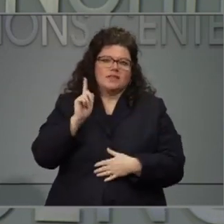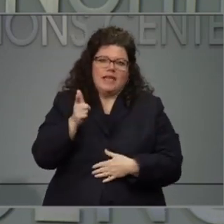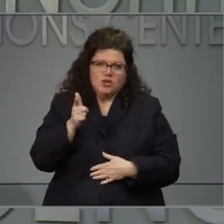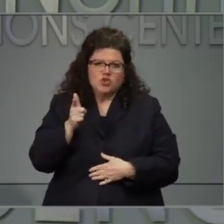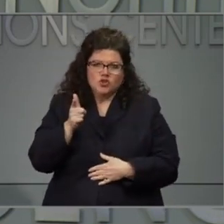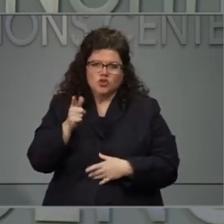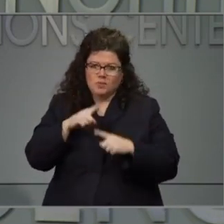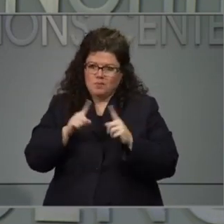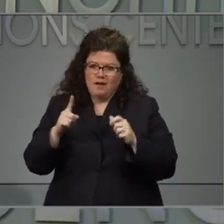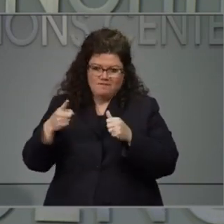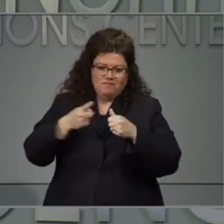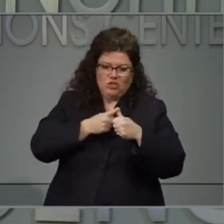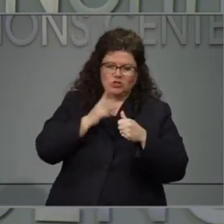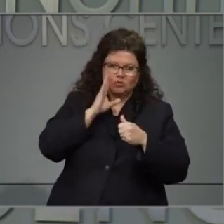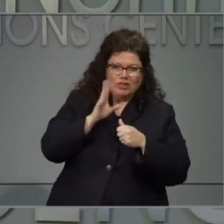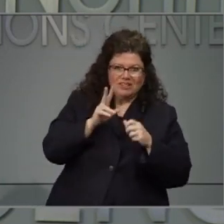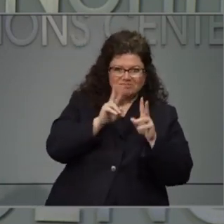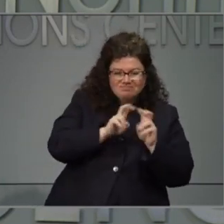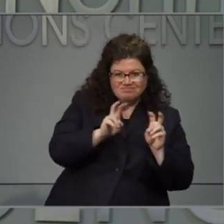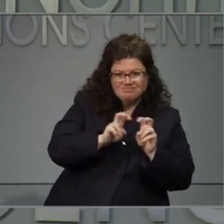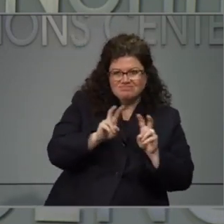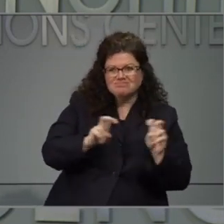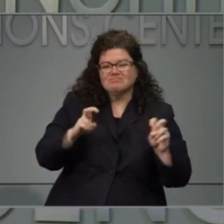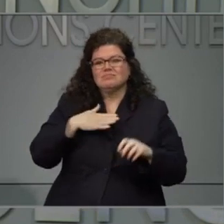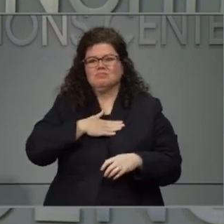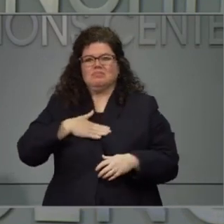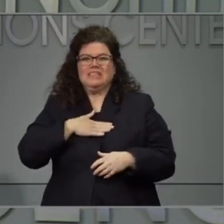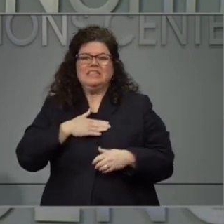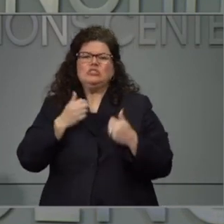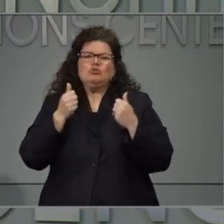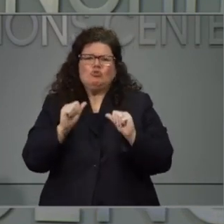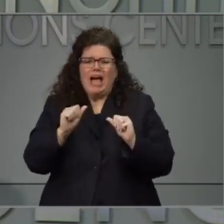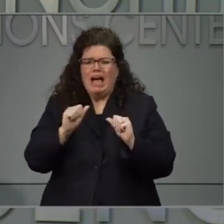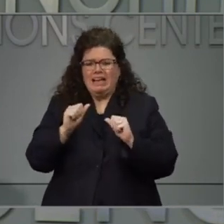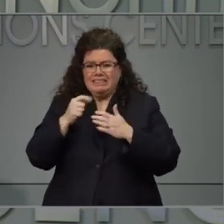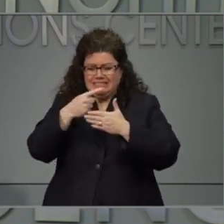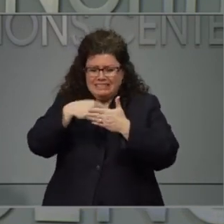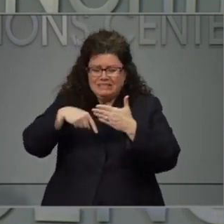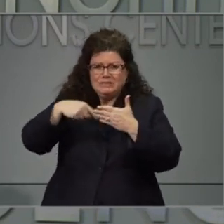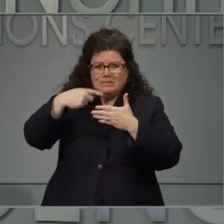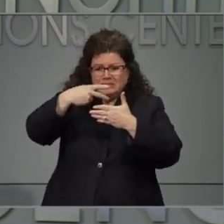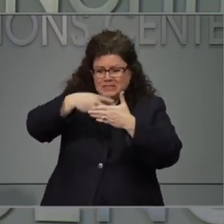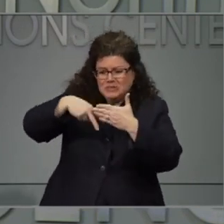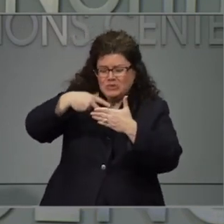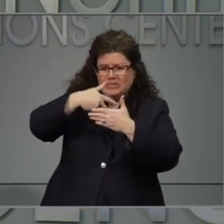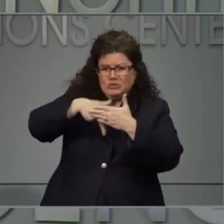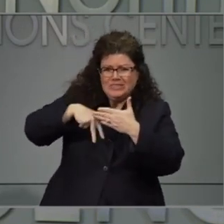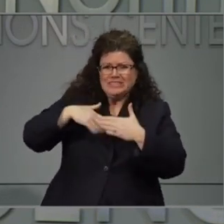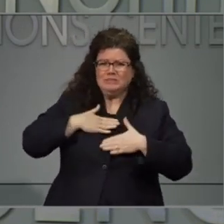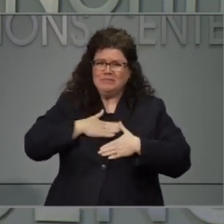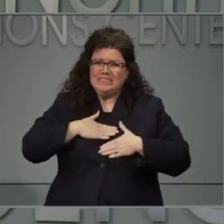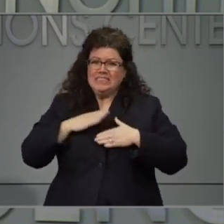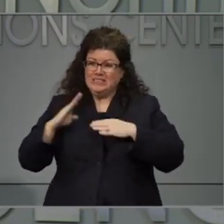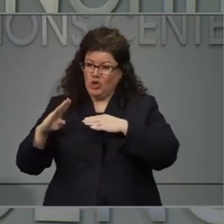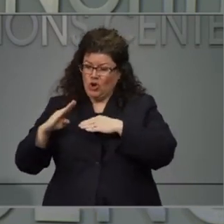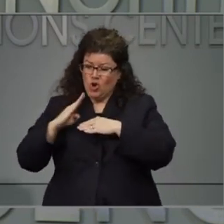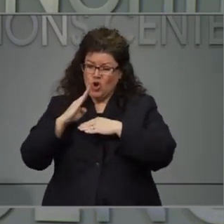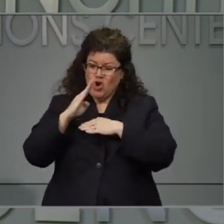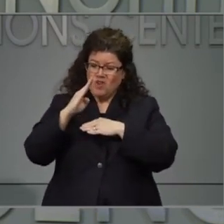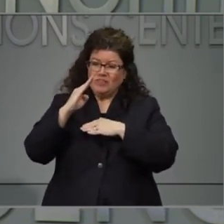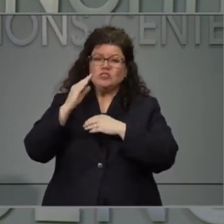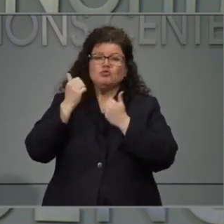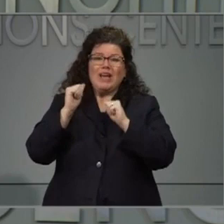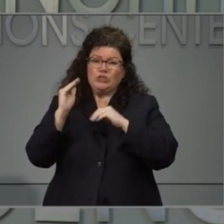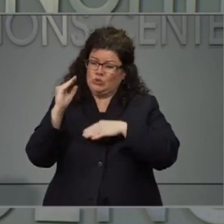in May. And let's let's try to these next few weeks, let's try to slow this spread as much as we possibly